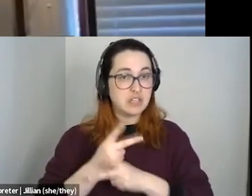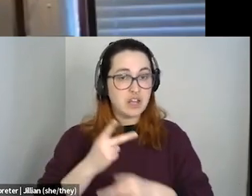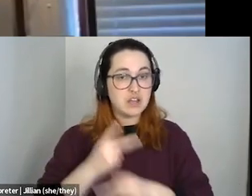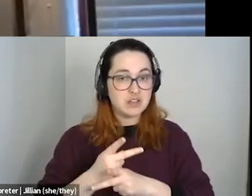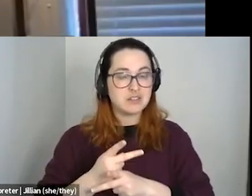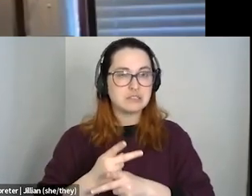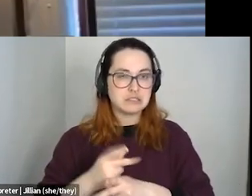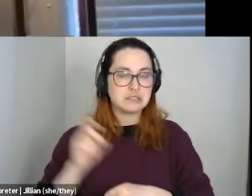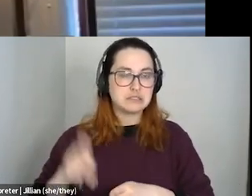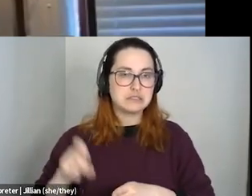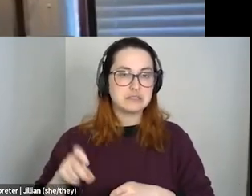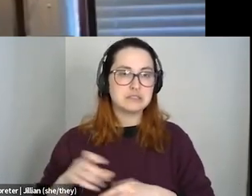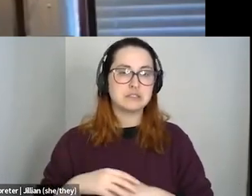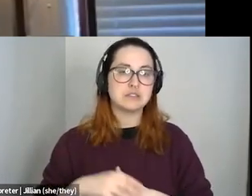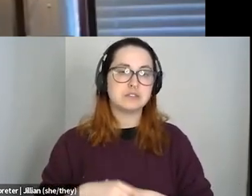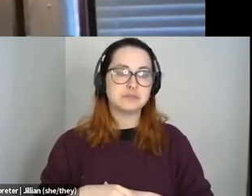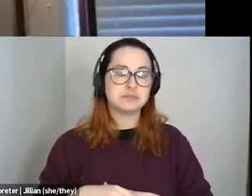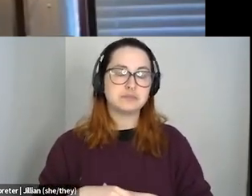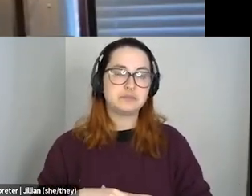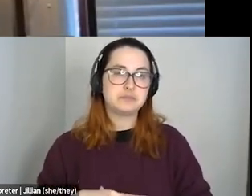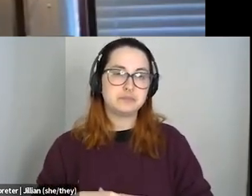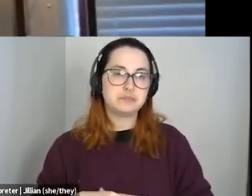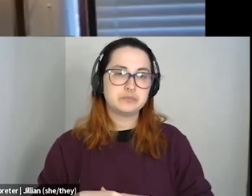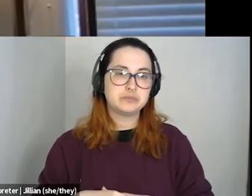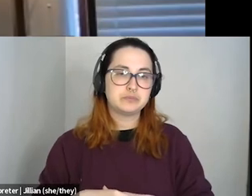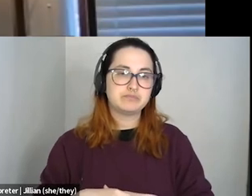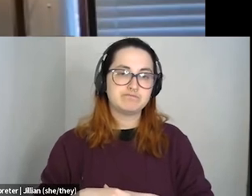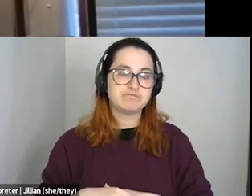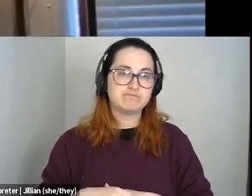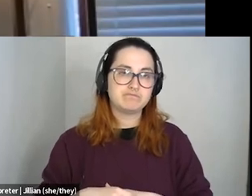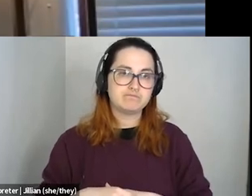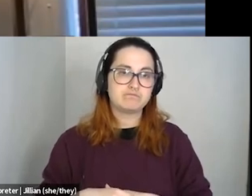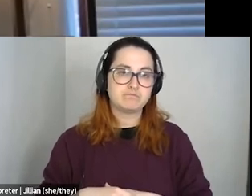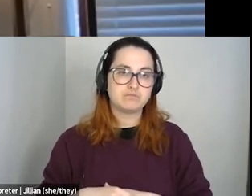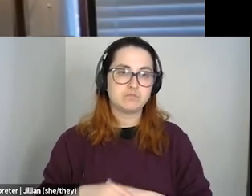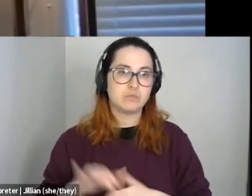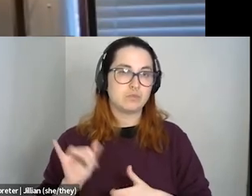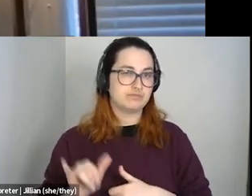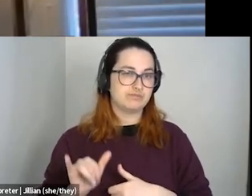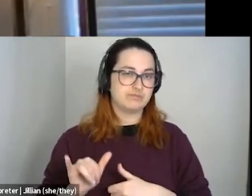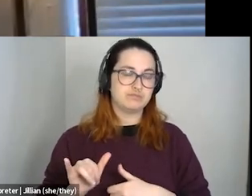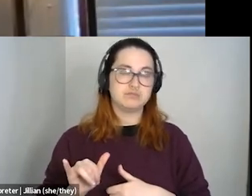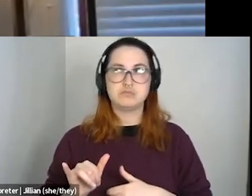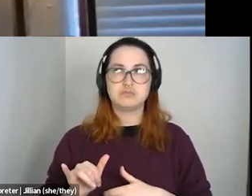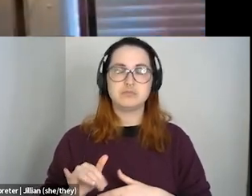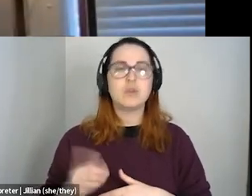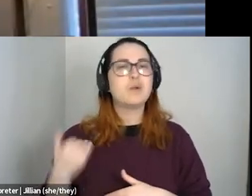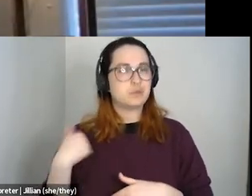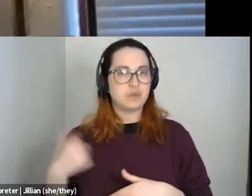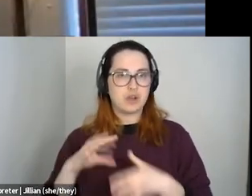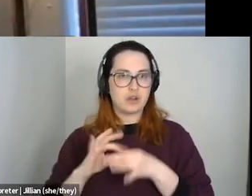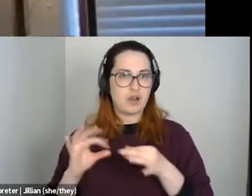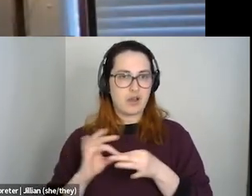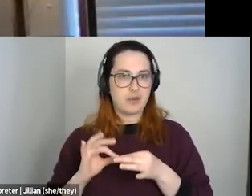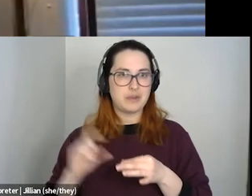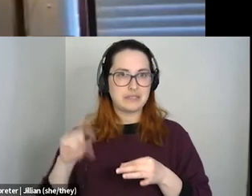that and build upon it, I think would be like I mentioned before, like help from the